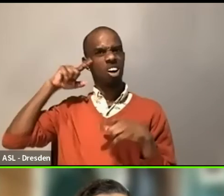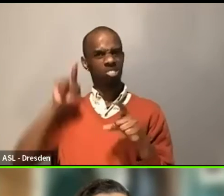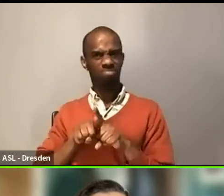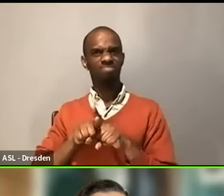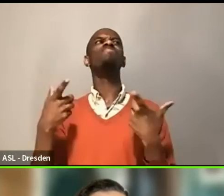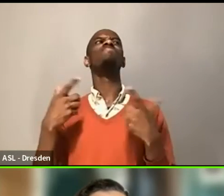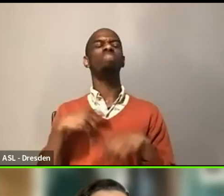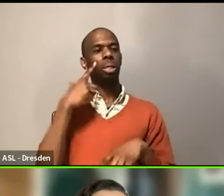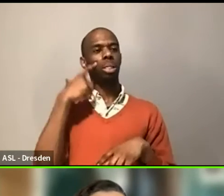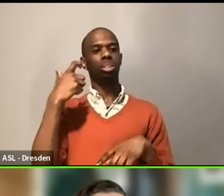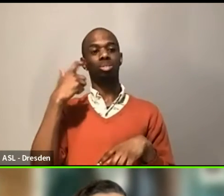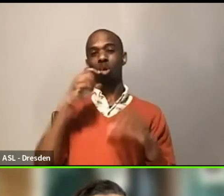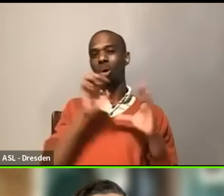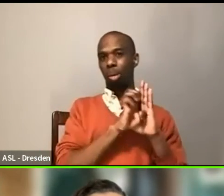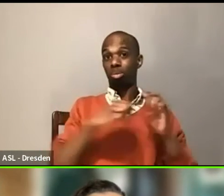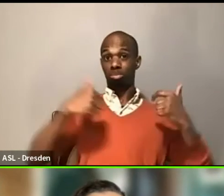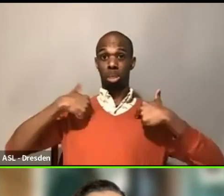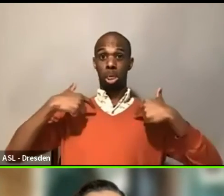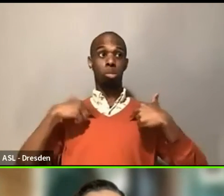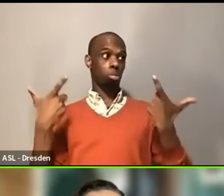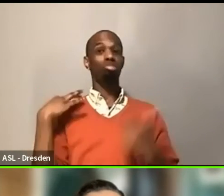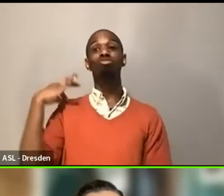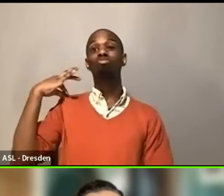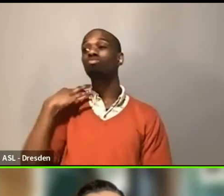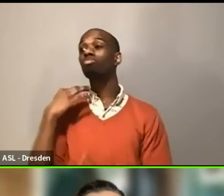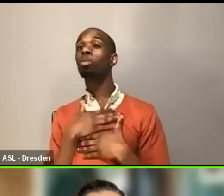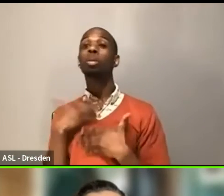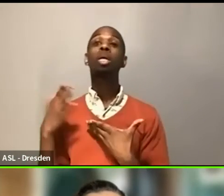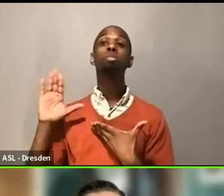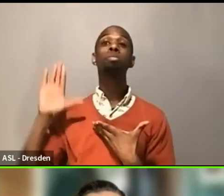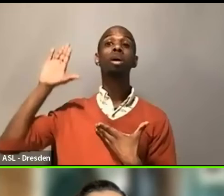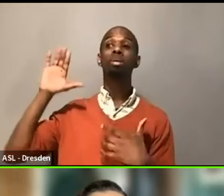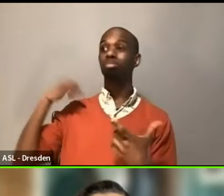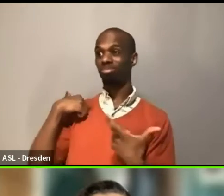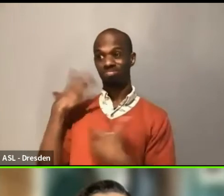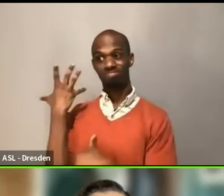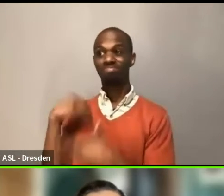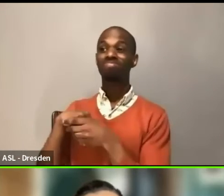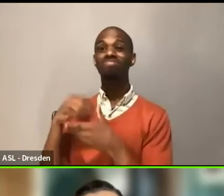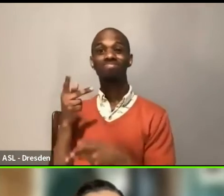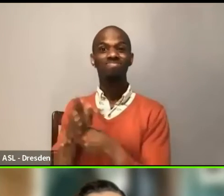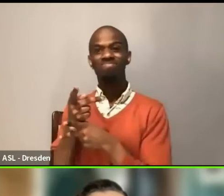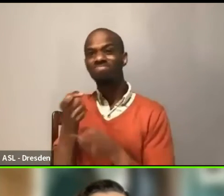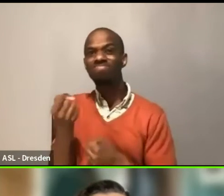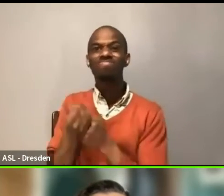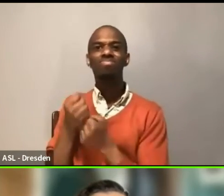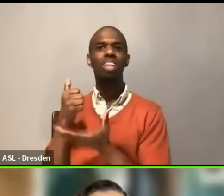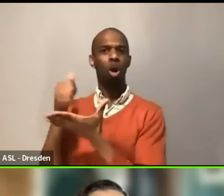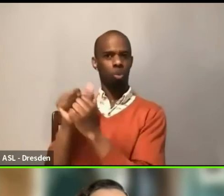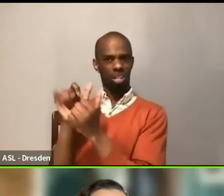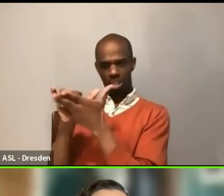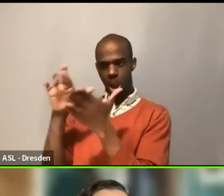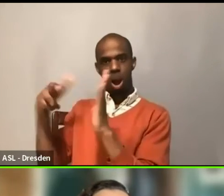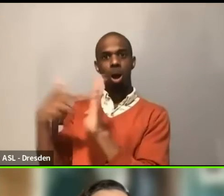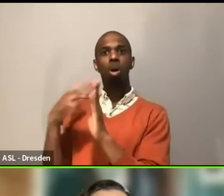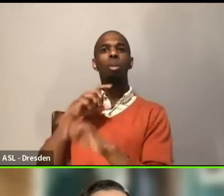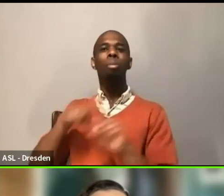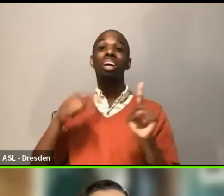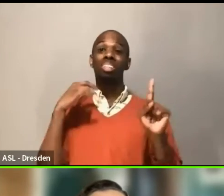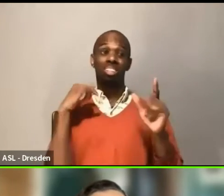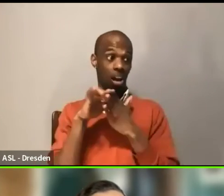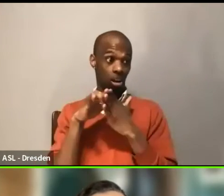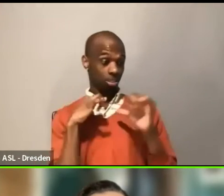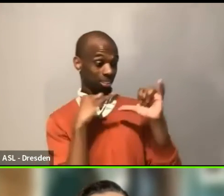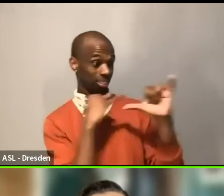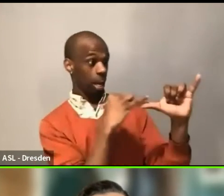in other companies. And so there are groups and I think Patrick, think that's a wonderful idea. So I'll say two things. Um, I would